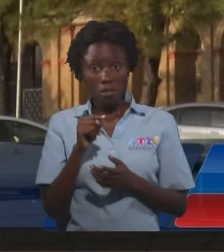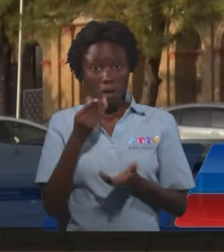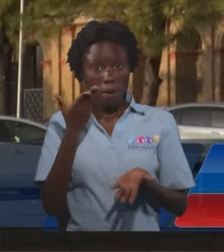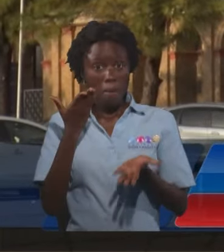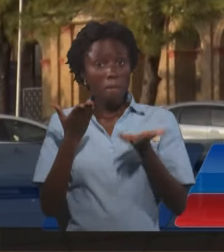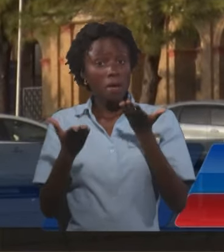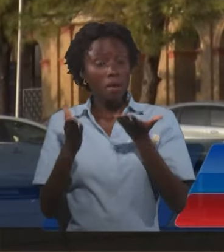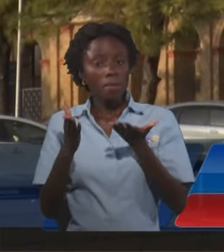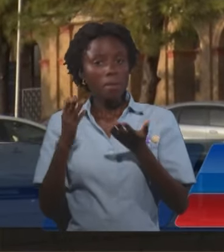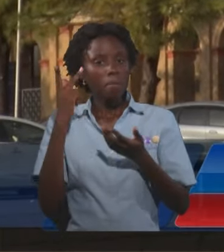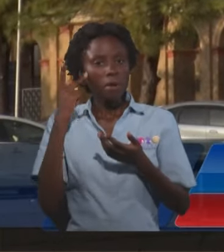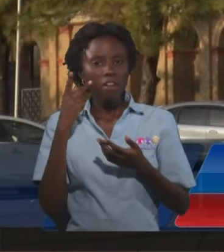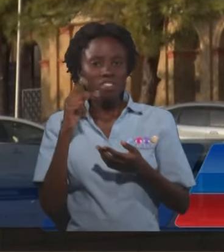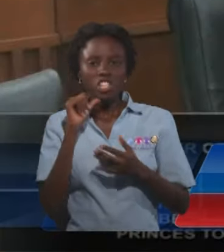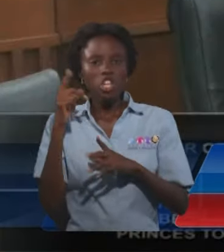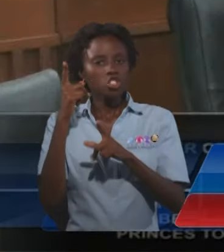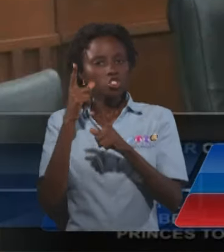NWRHA.